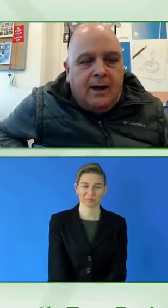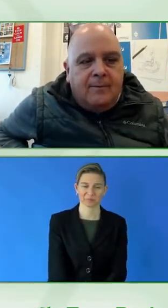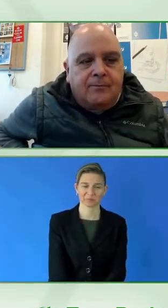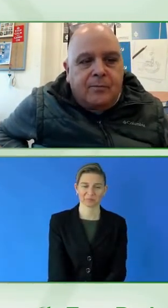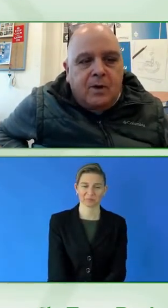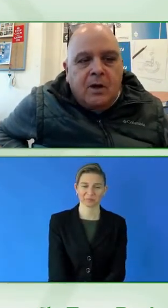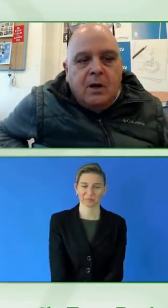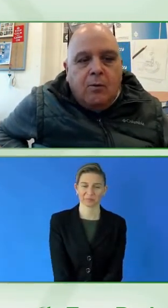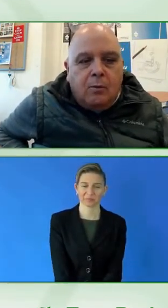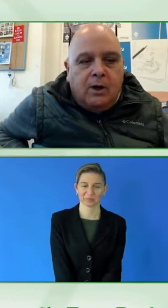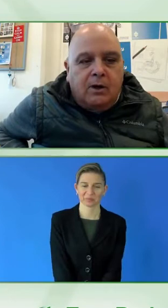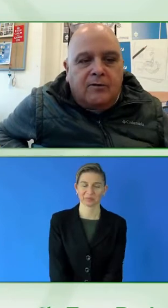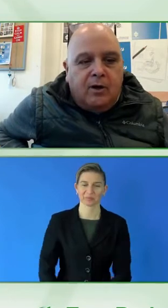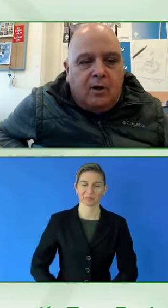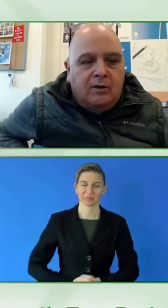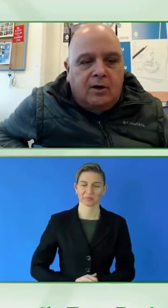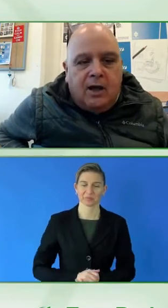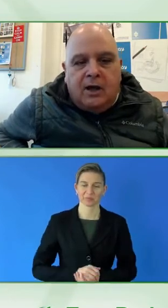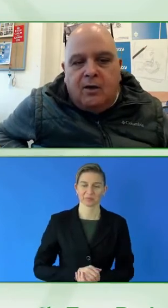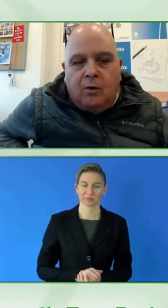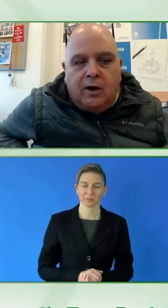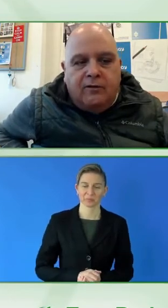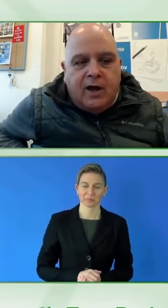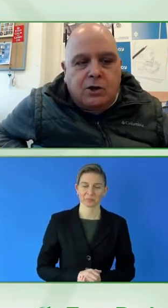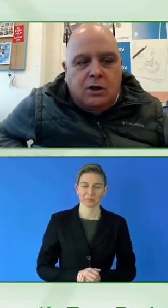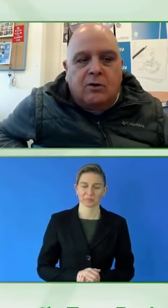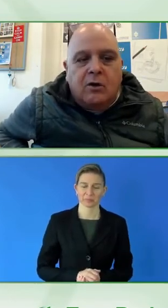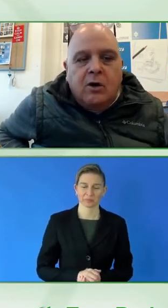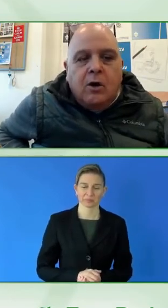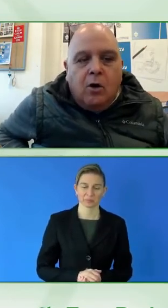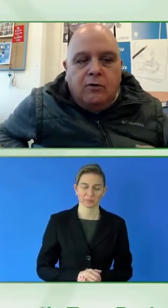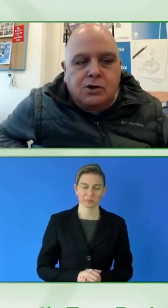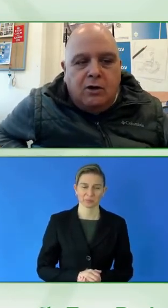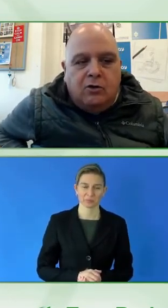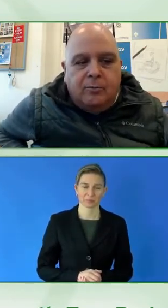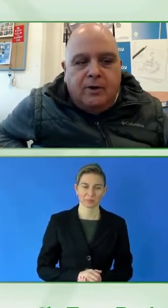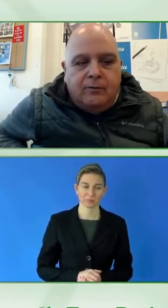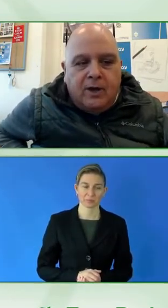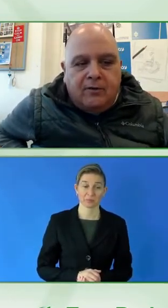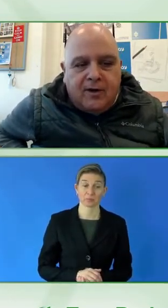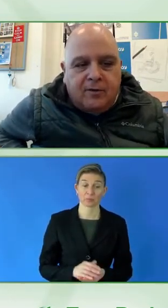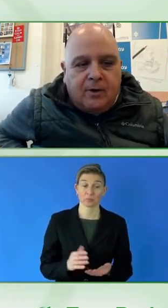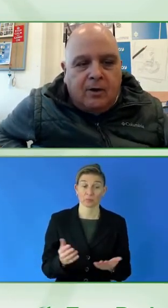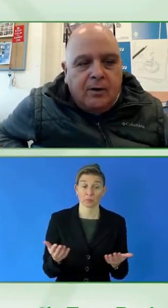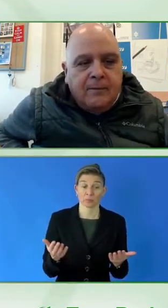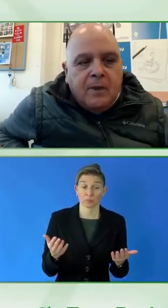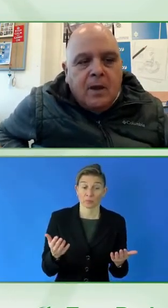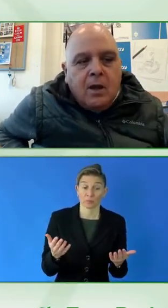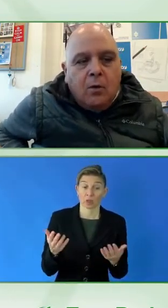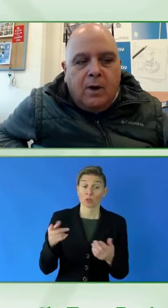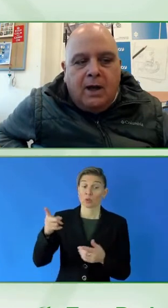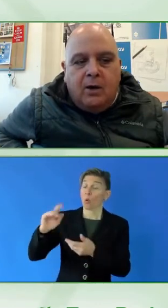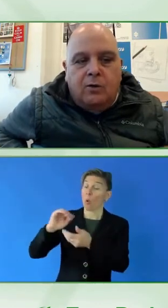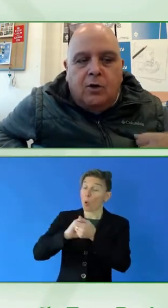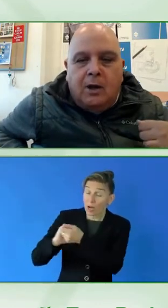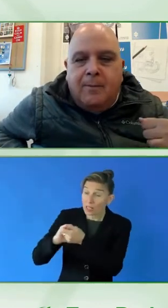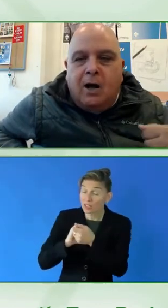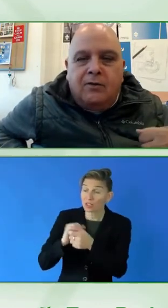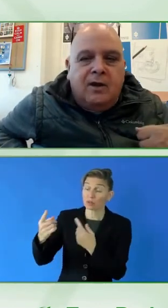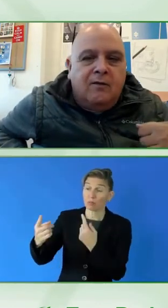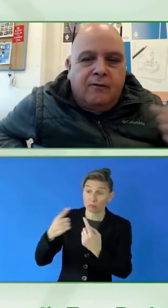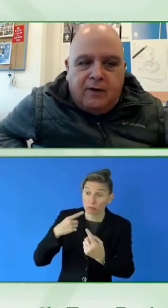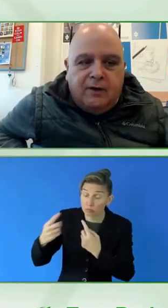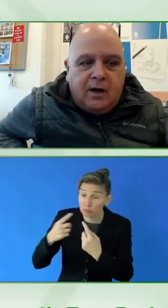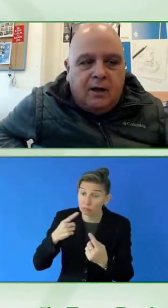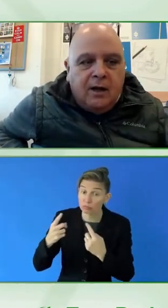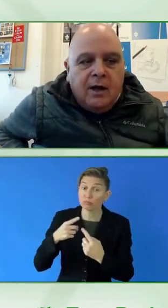So when we consult an organization on the journey to be fully accessible, we talk